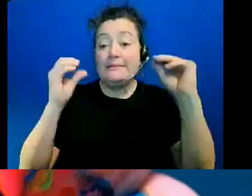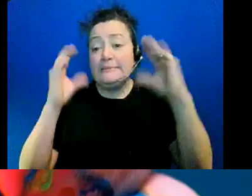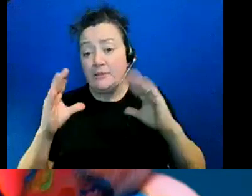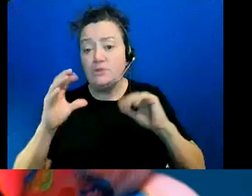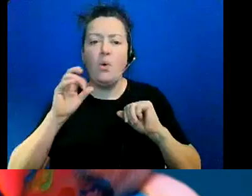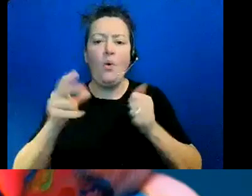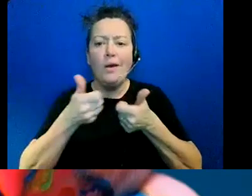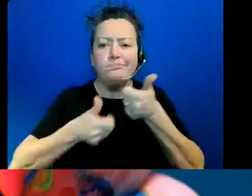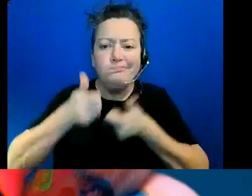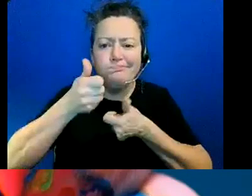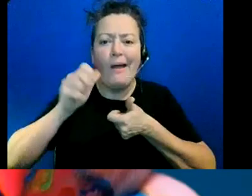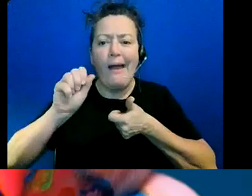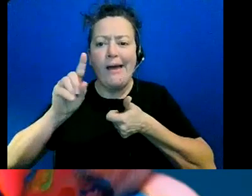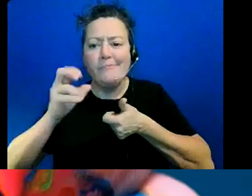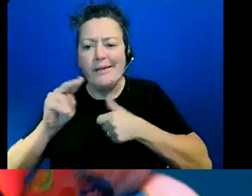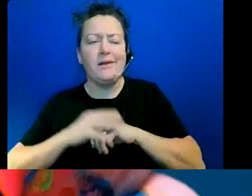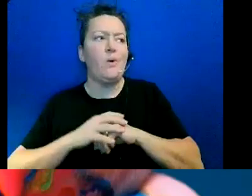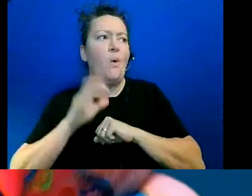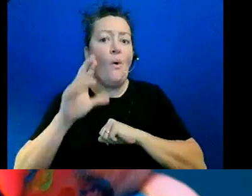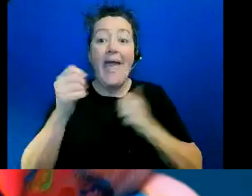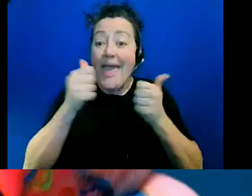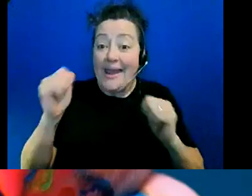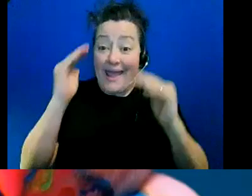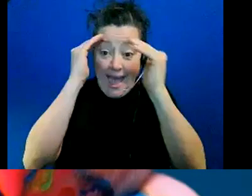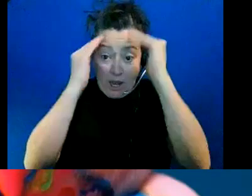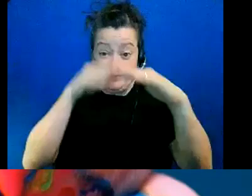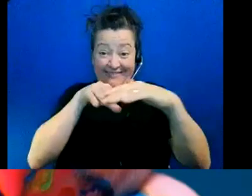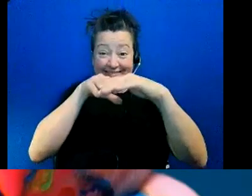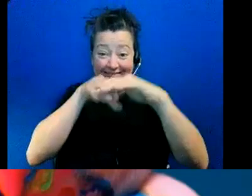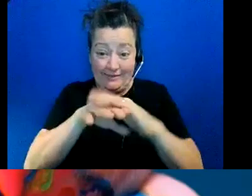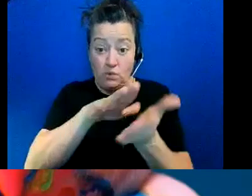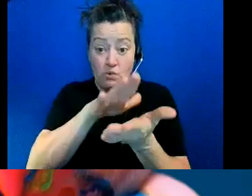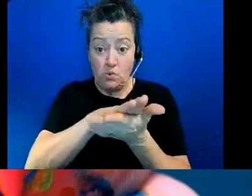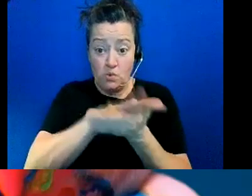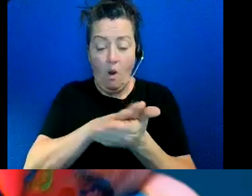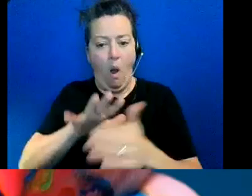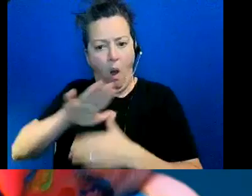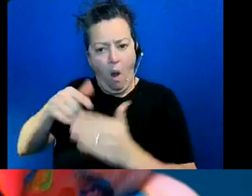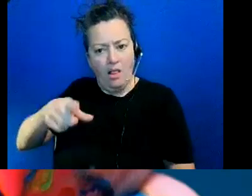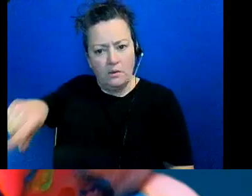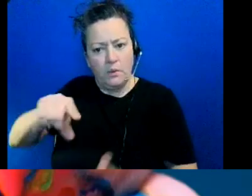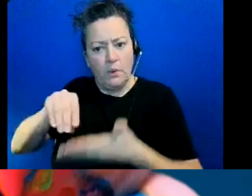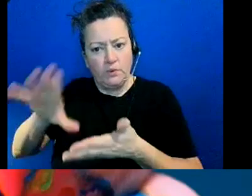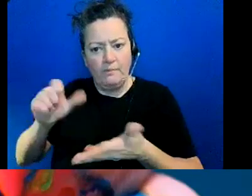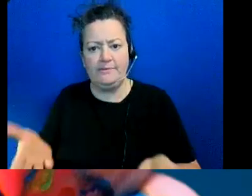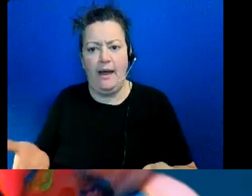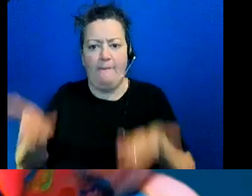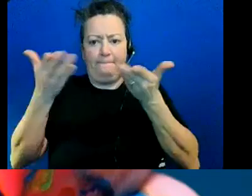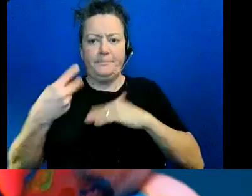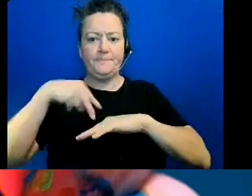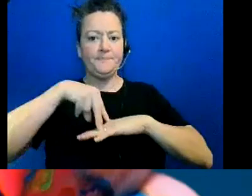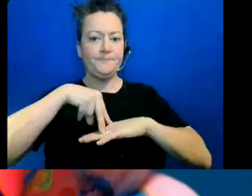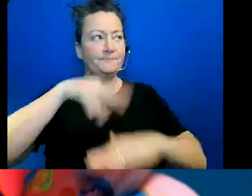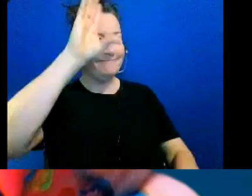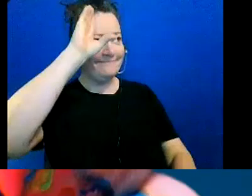or any adult come into the classroom you will stand up to greet to greet them that was me as well it's cool so yes